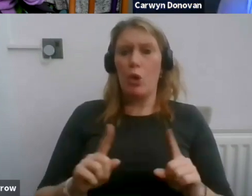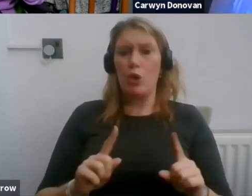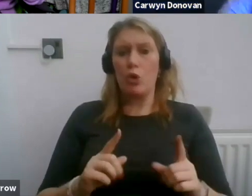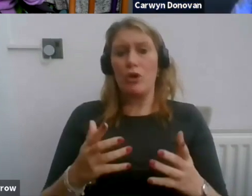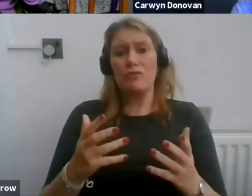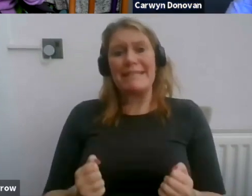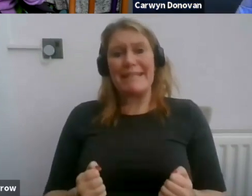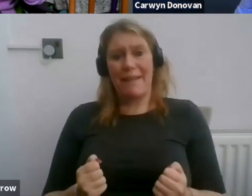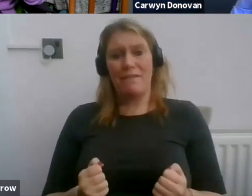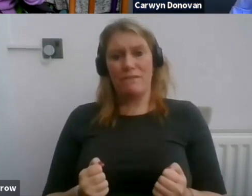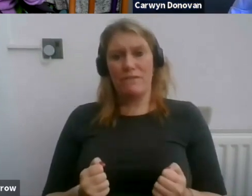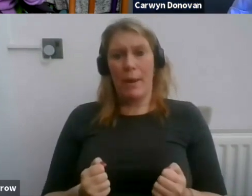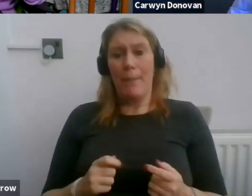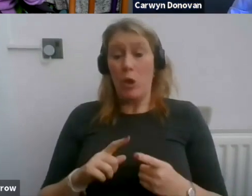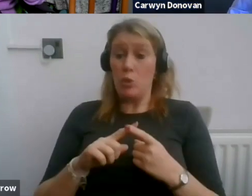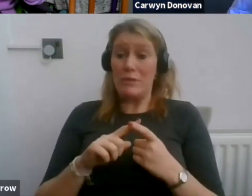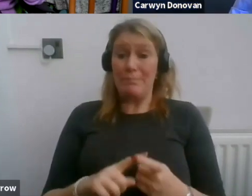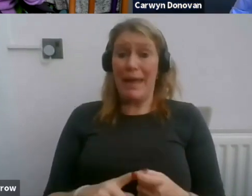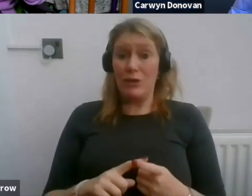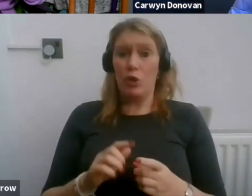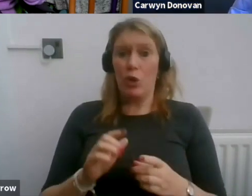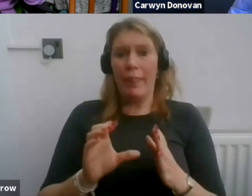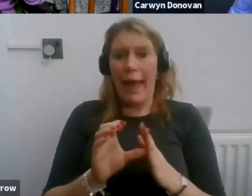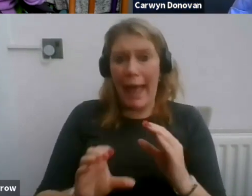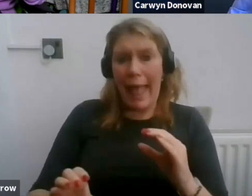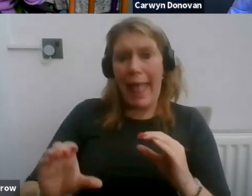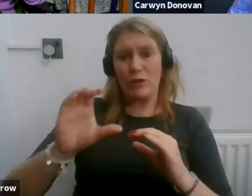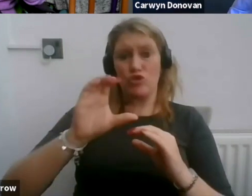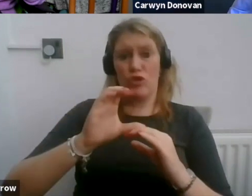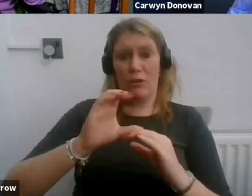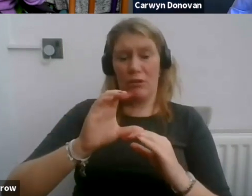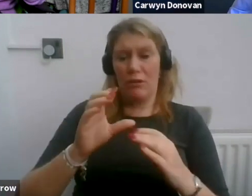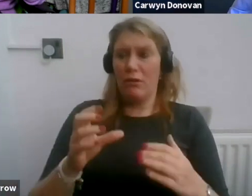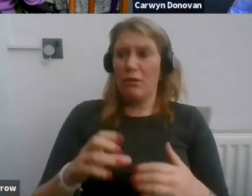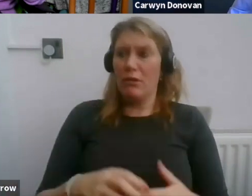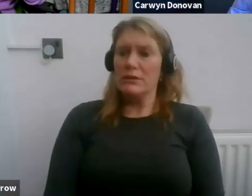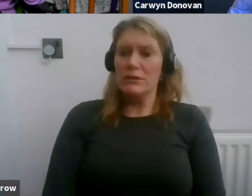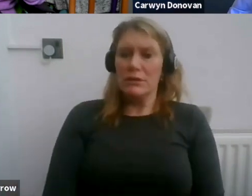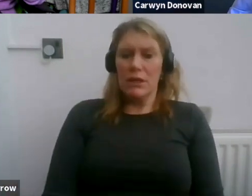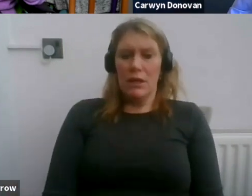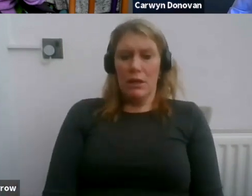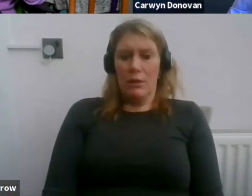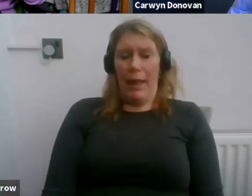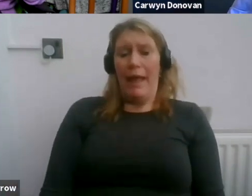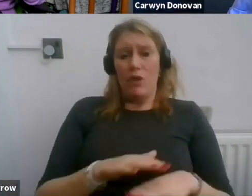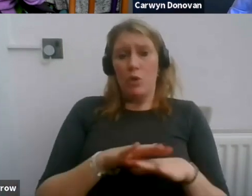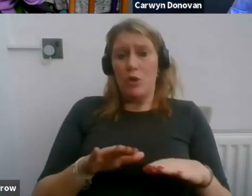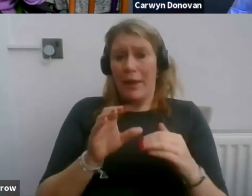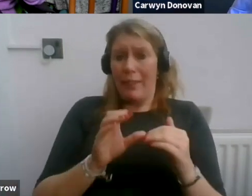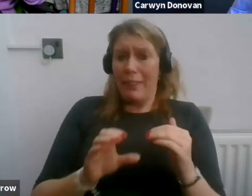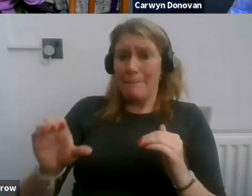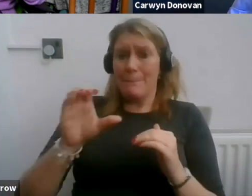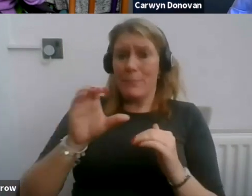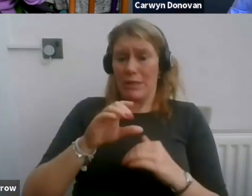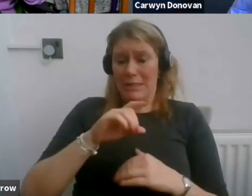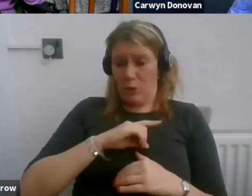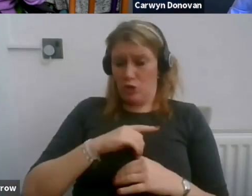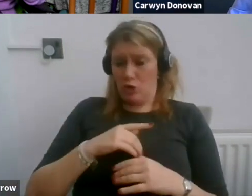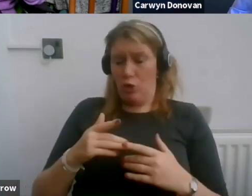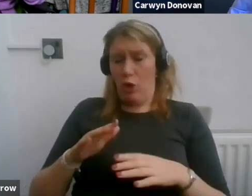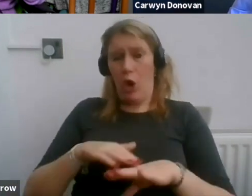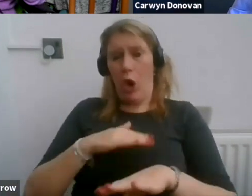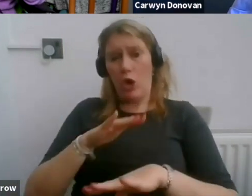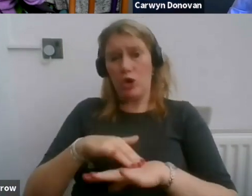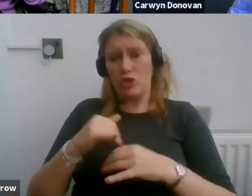you depend on. And if you don't get a bonus when you're on long-term sick leave because you've developed an